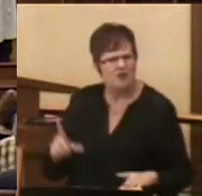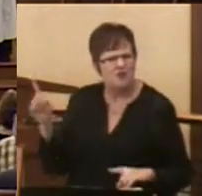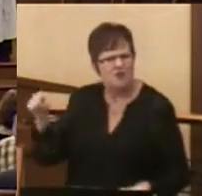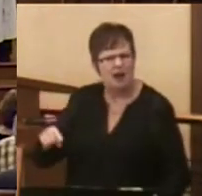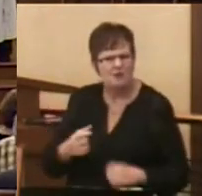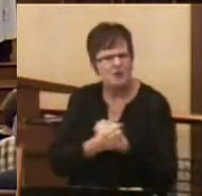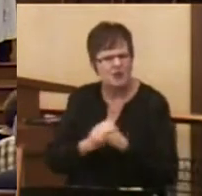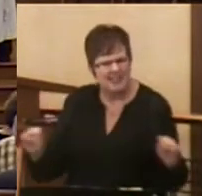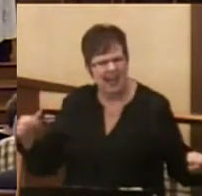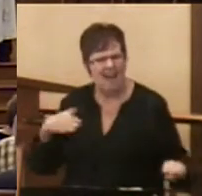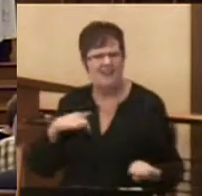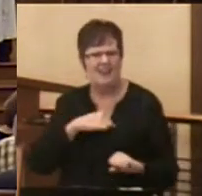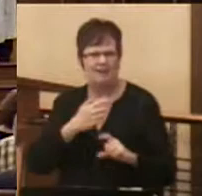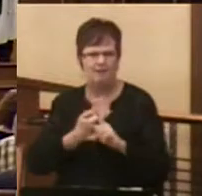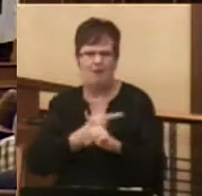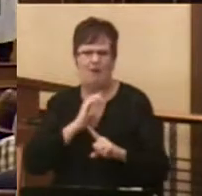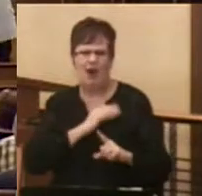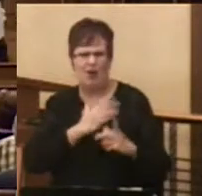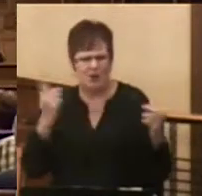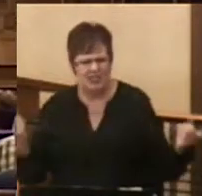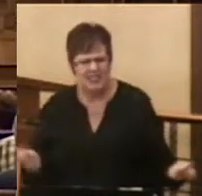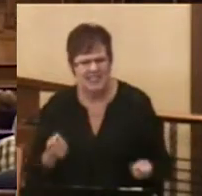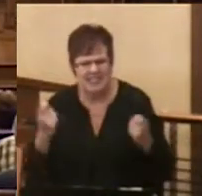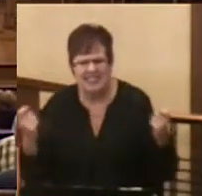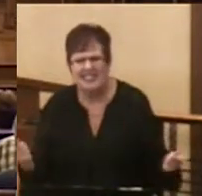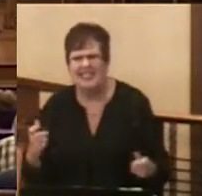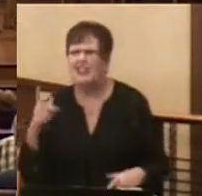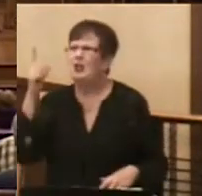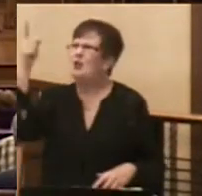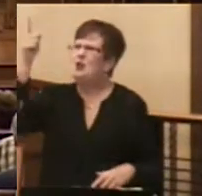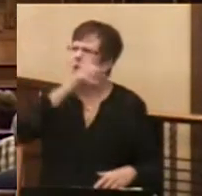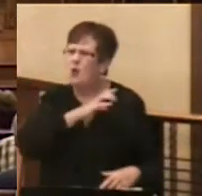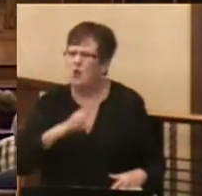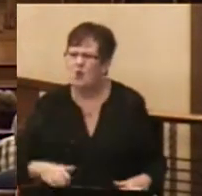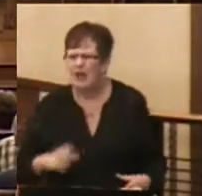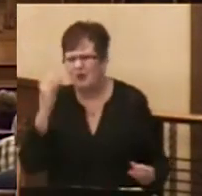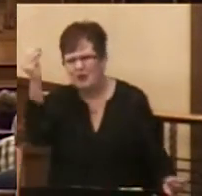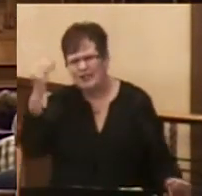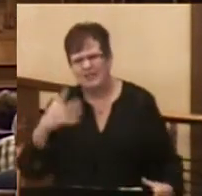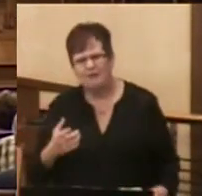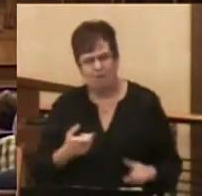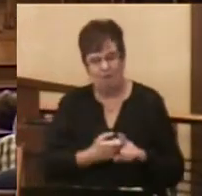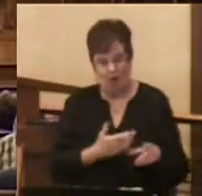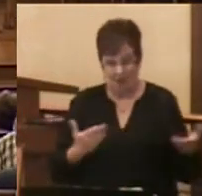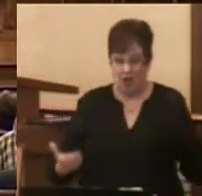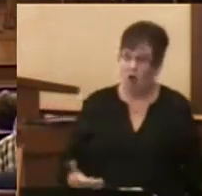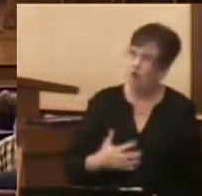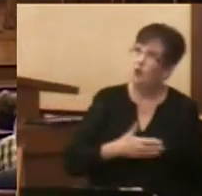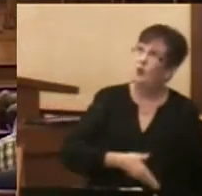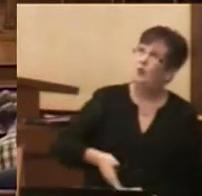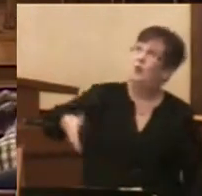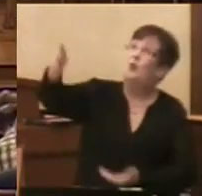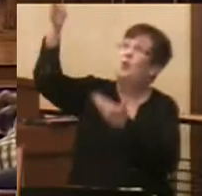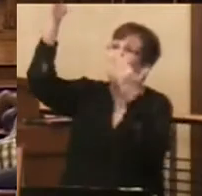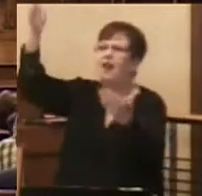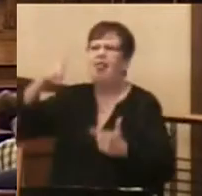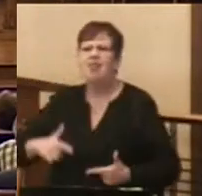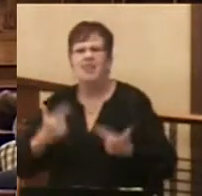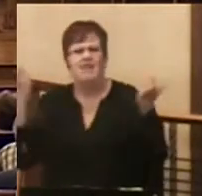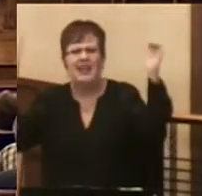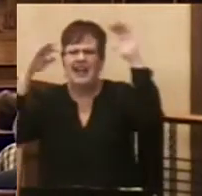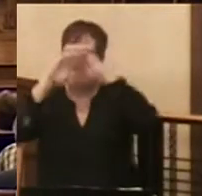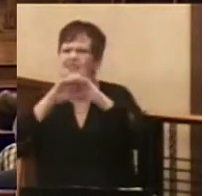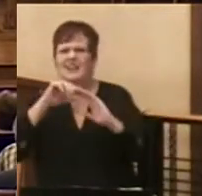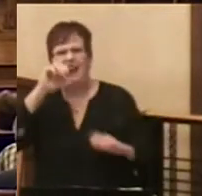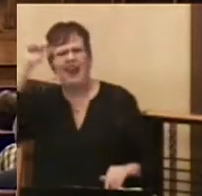From our sins and immorality? A Christ who says he will take us from here to live with himself in heaven, not to come